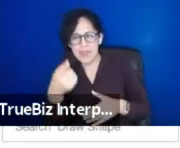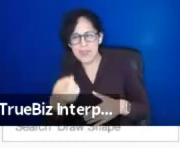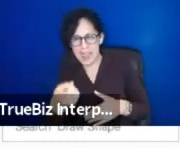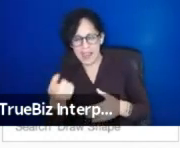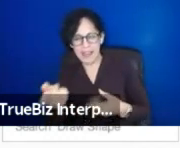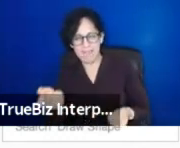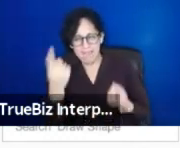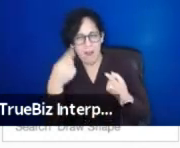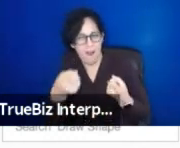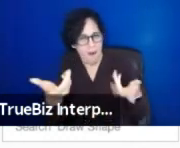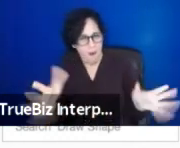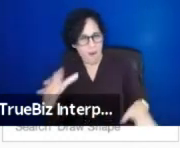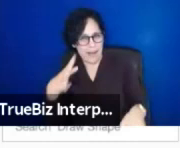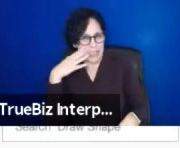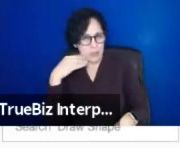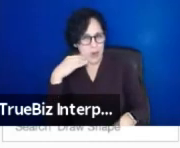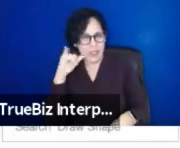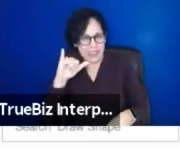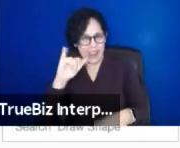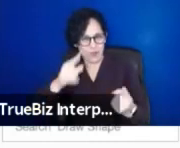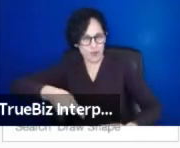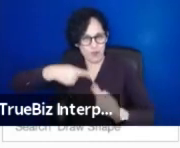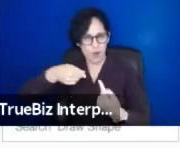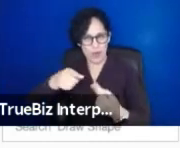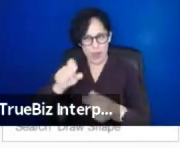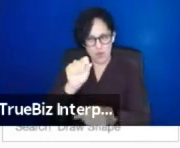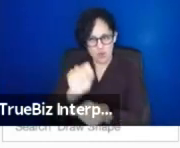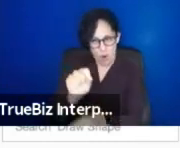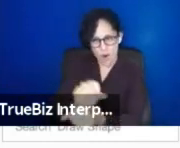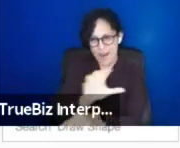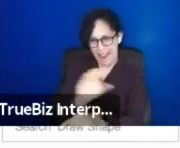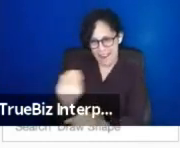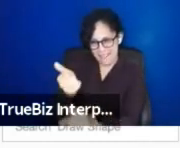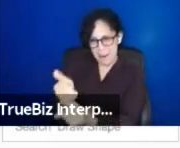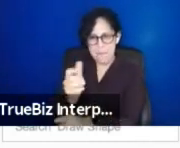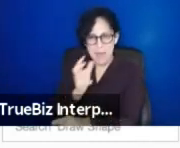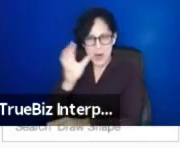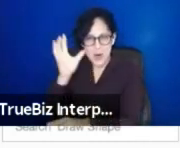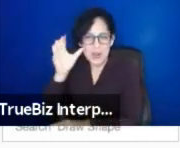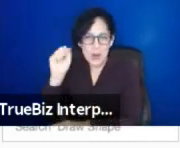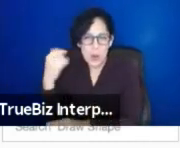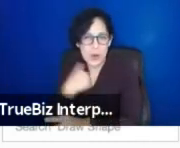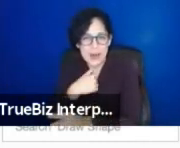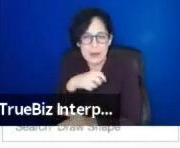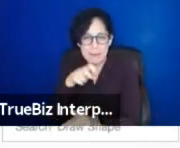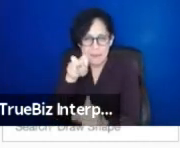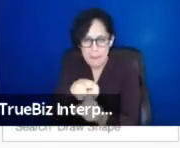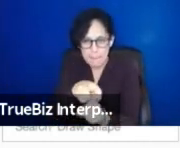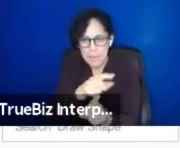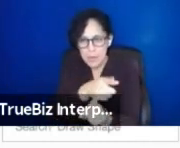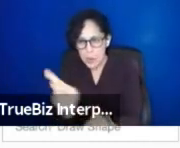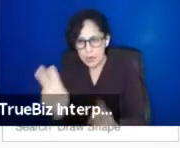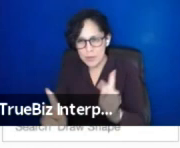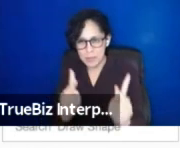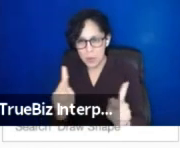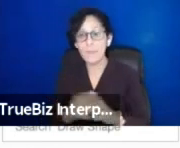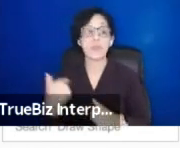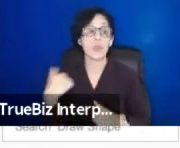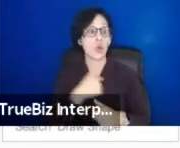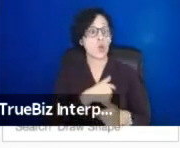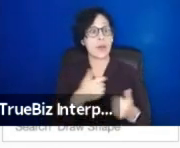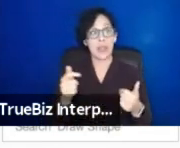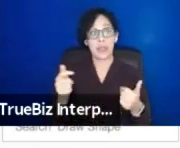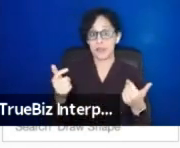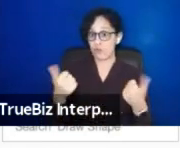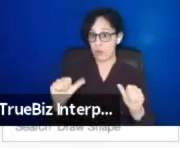parents. So, tapping into that new stream of funding and then bringing it into the fold to build